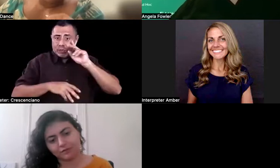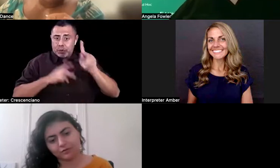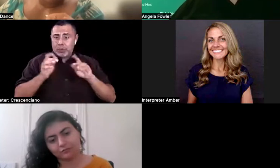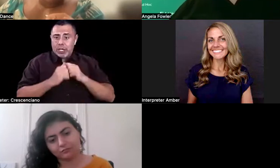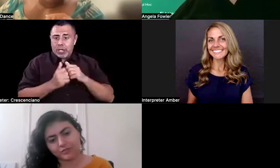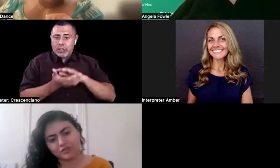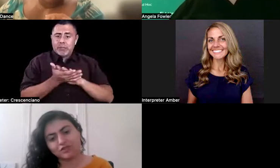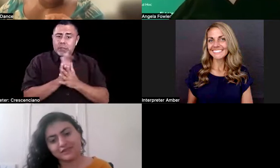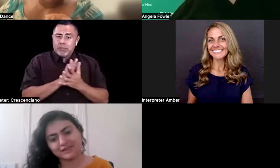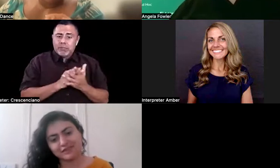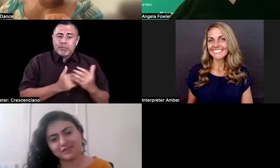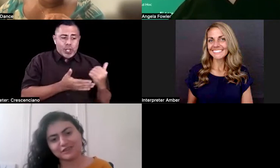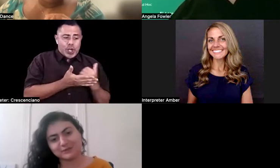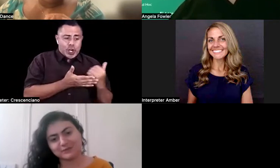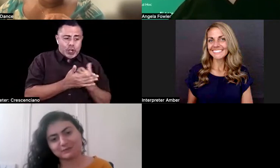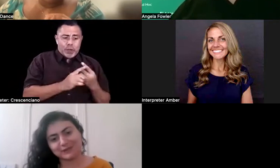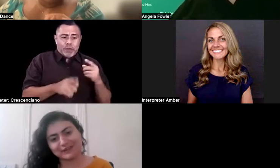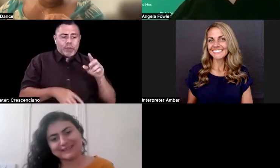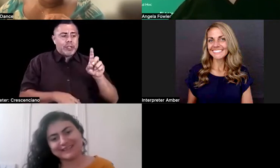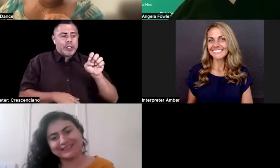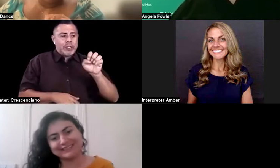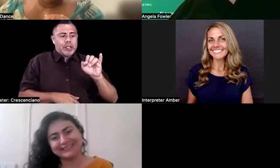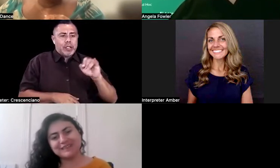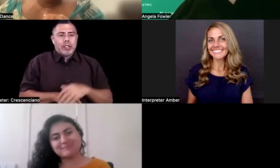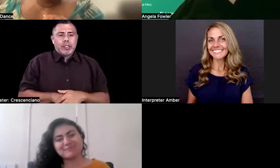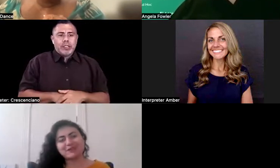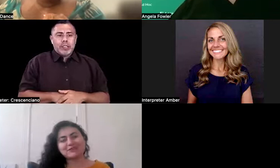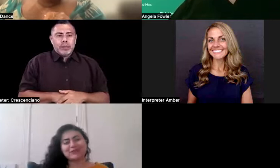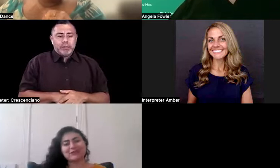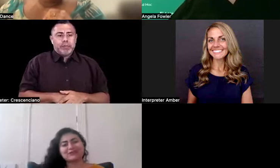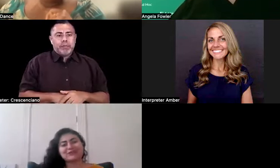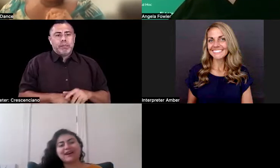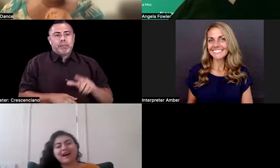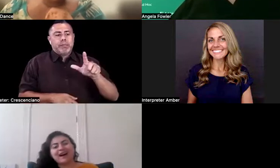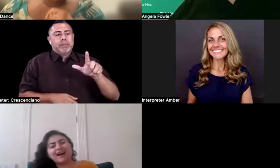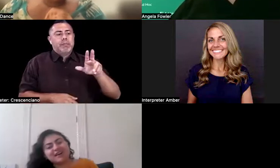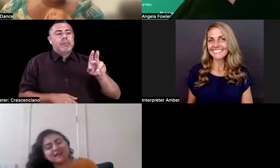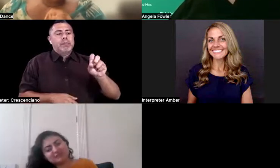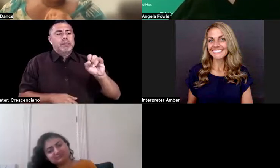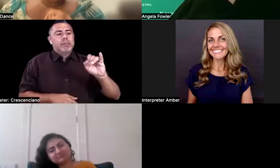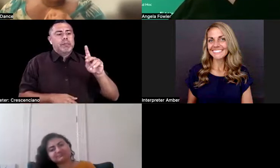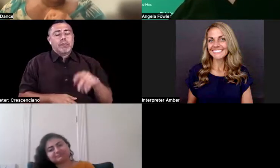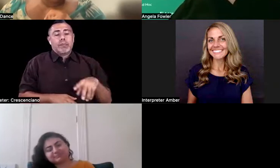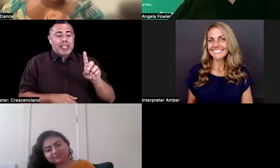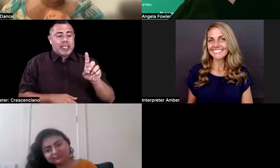So, so since DEI is my hustle, maybe I'll start off, um,